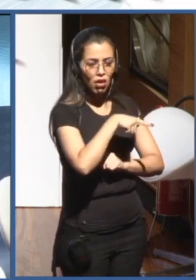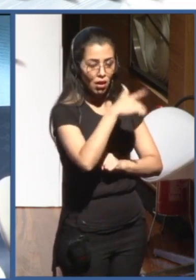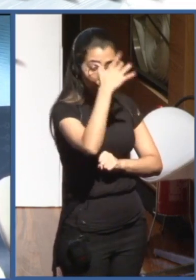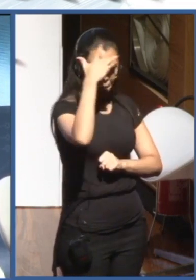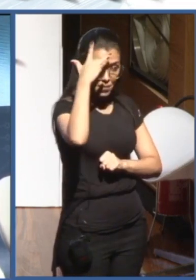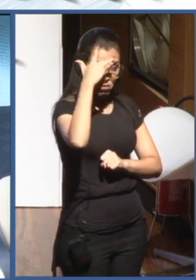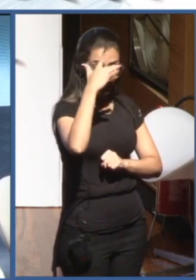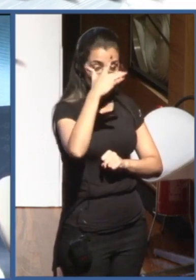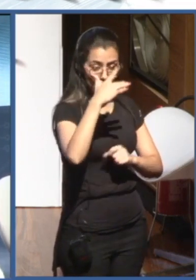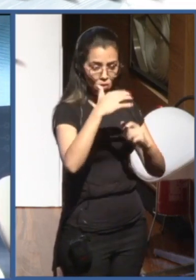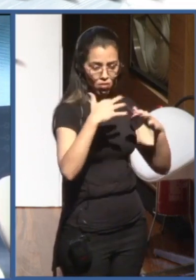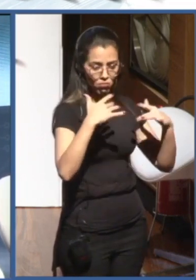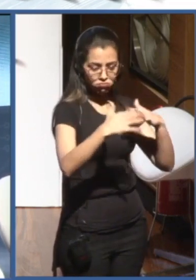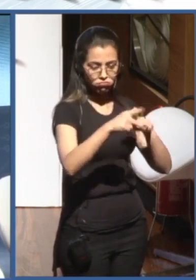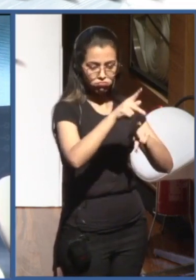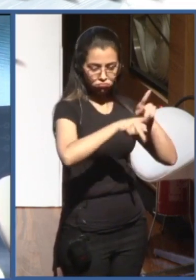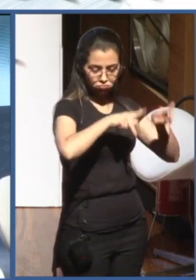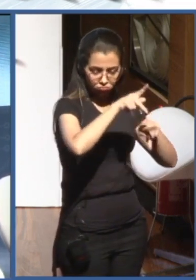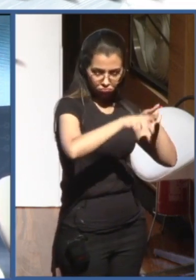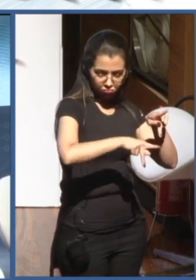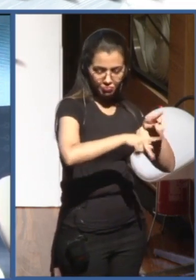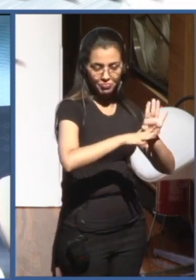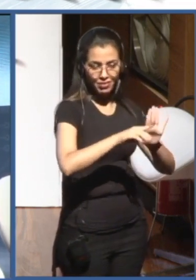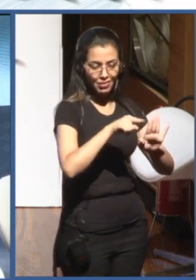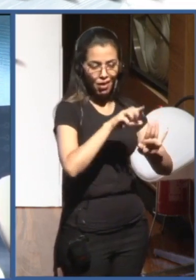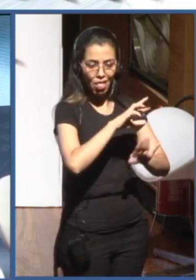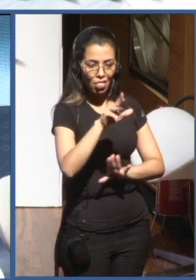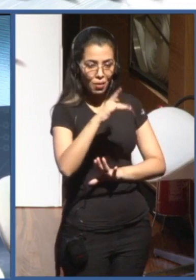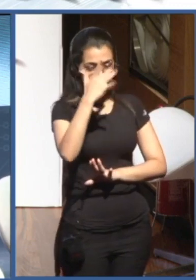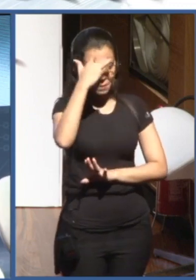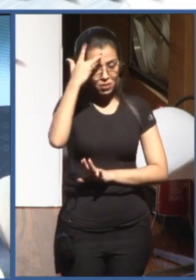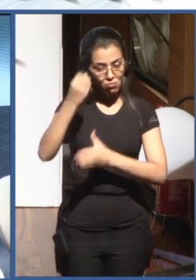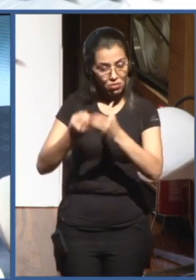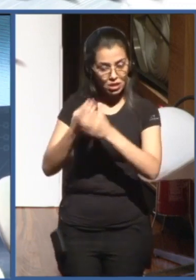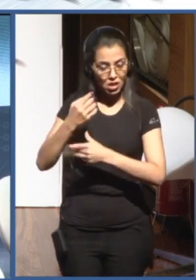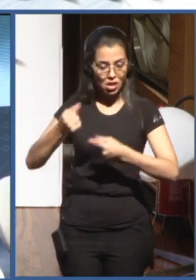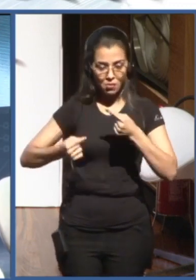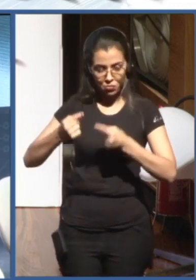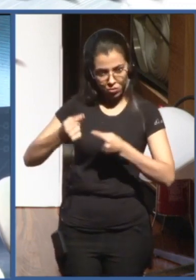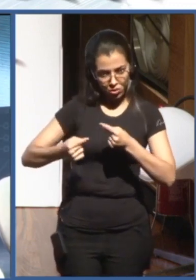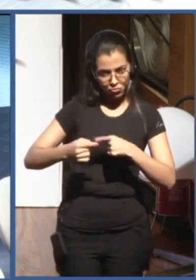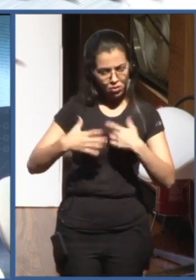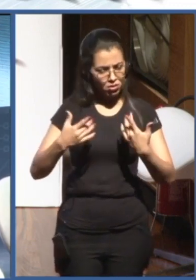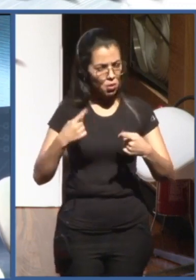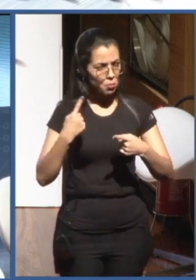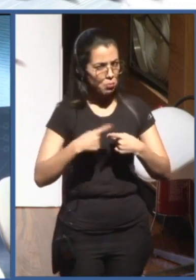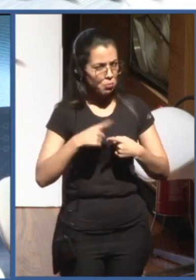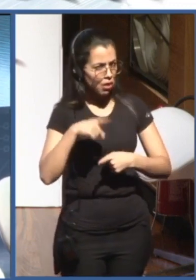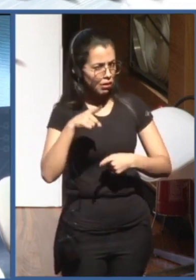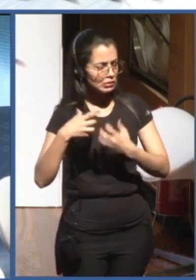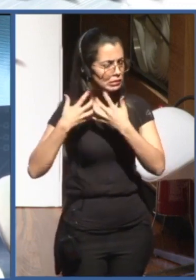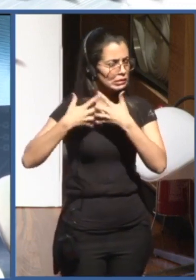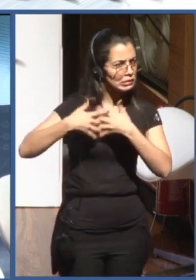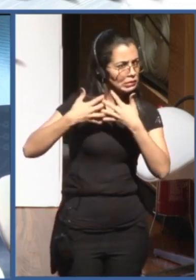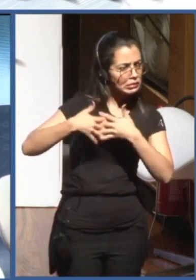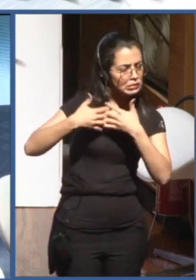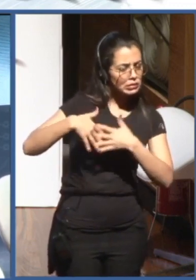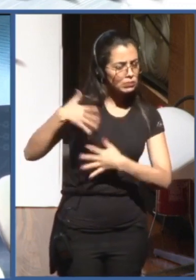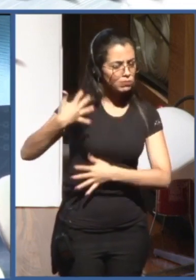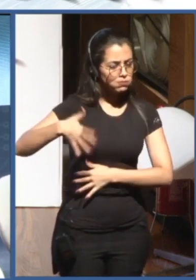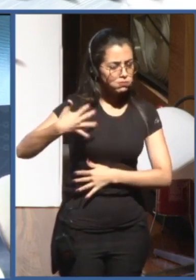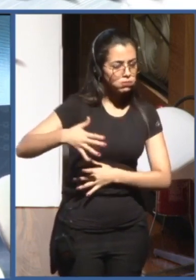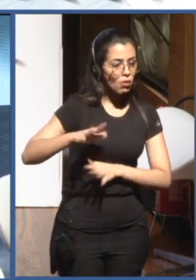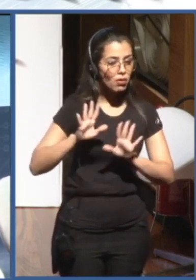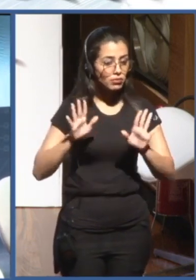And when we think about a technology such as AI, which has such, you which is complex, of course, which is dynamic, which has such a crucial impact and